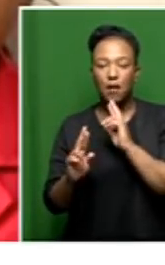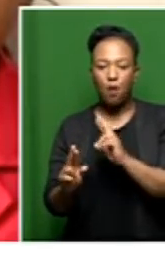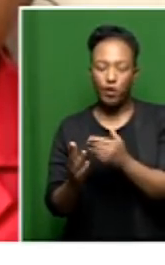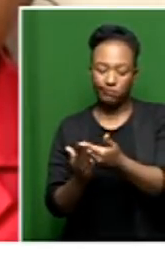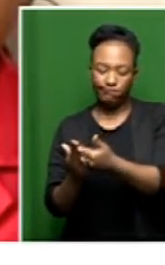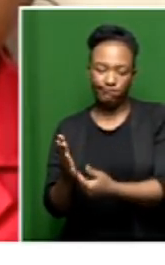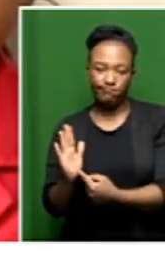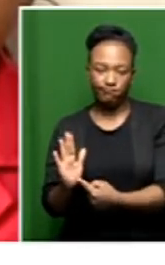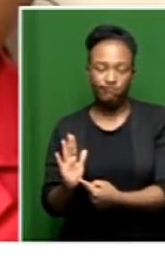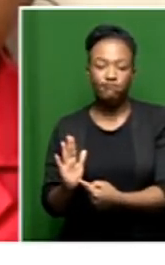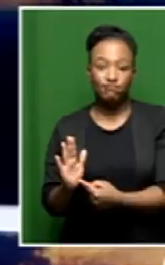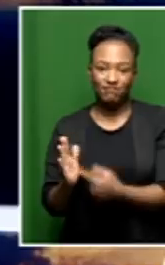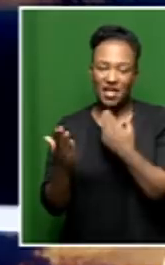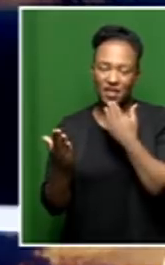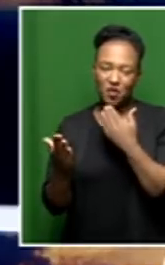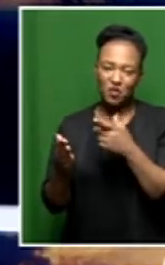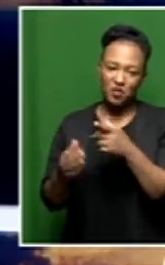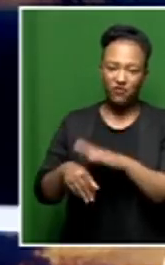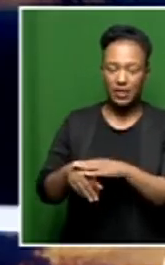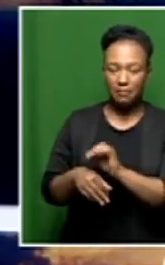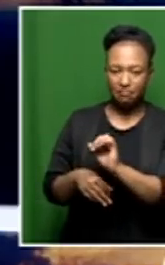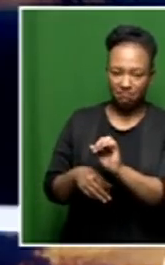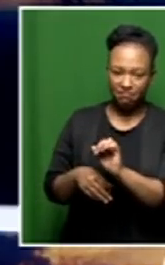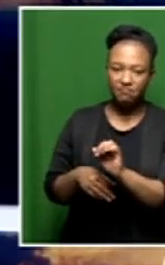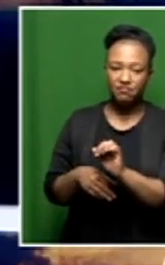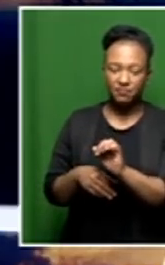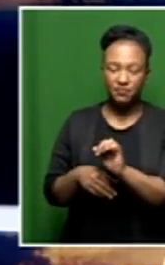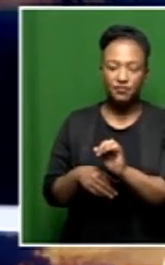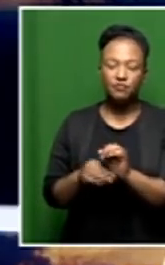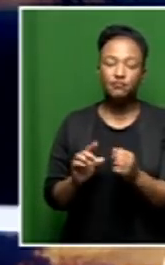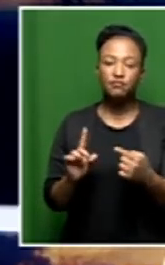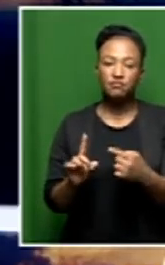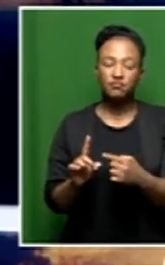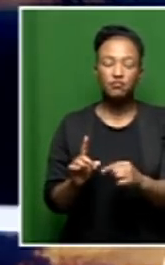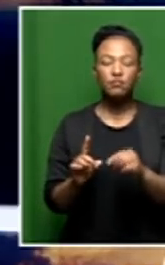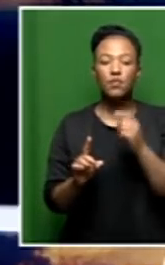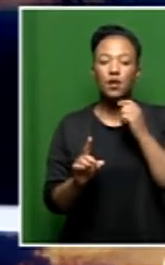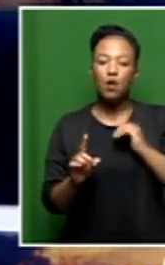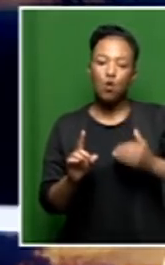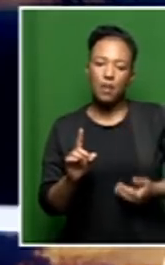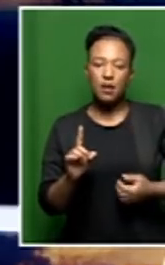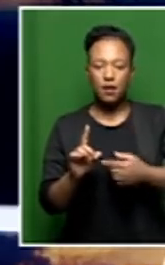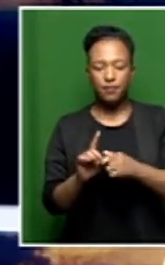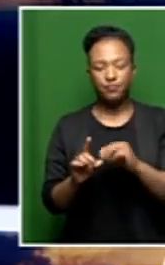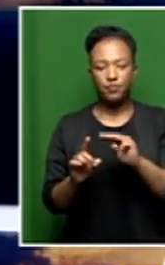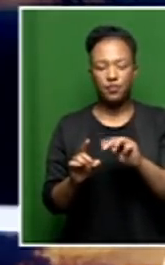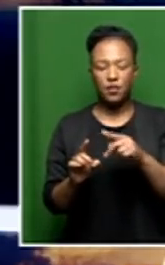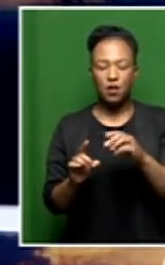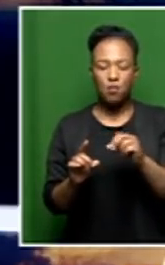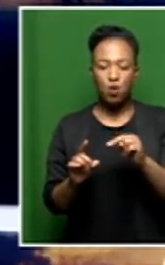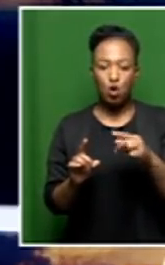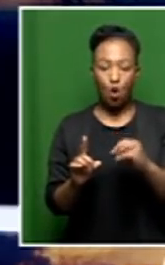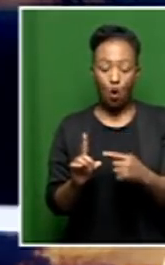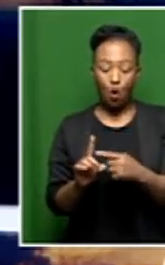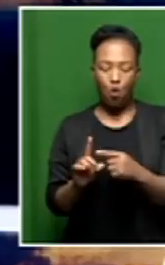indicating what it is about. Thank you so much for your time there. And that was Ms. Mklongo from the Department of Social Development,